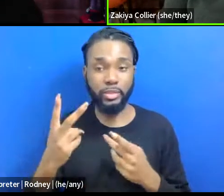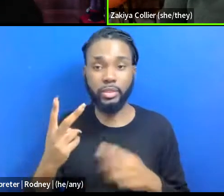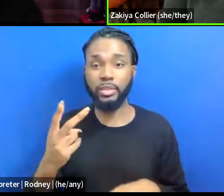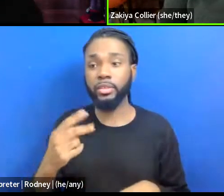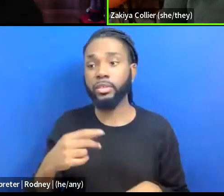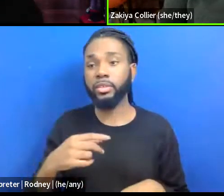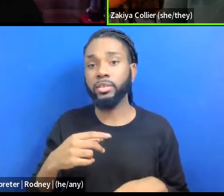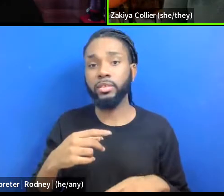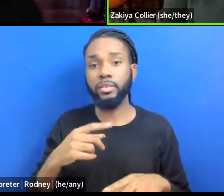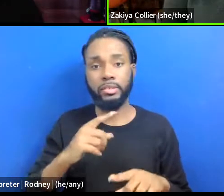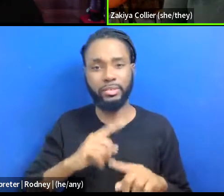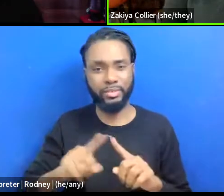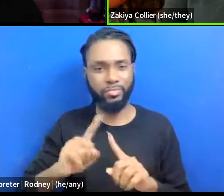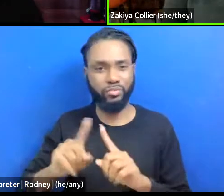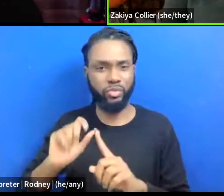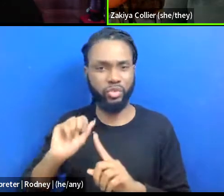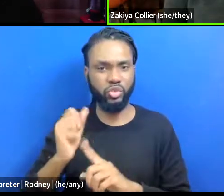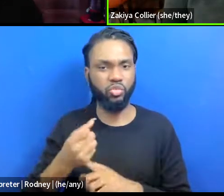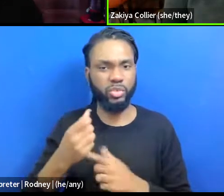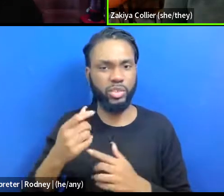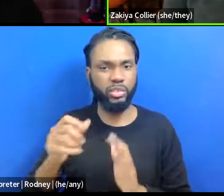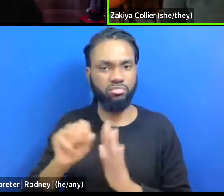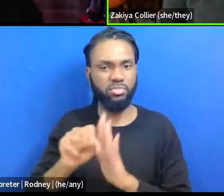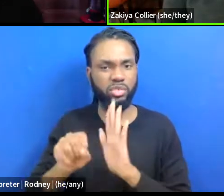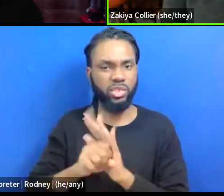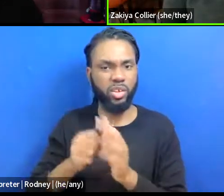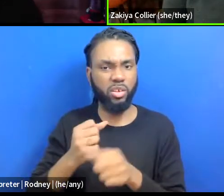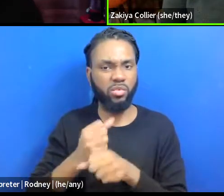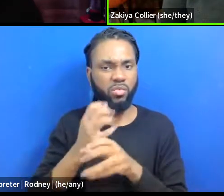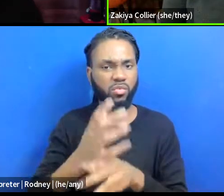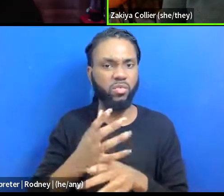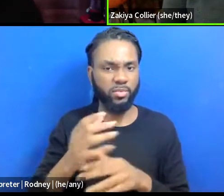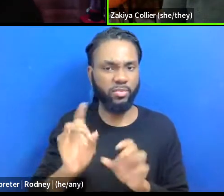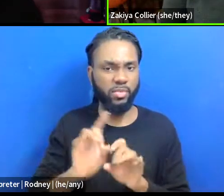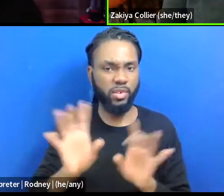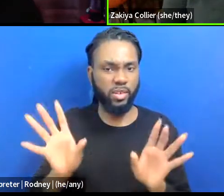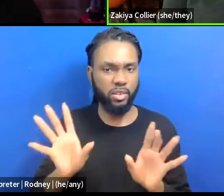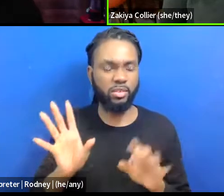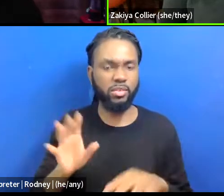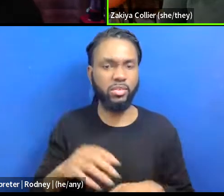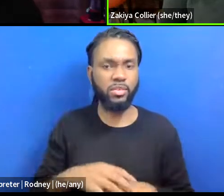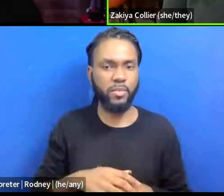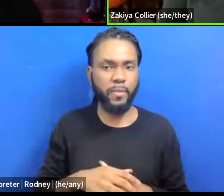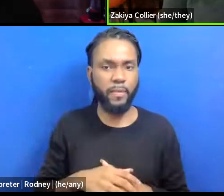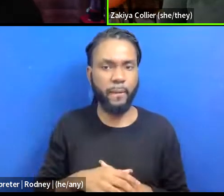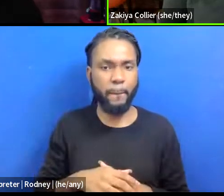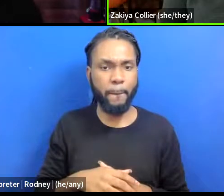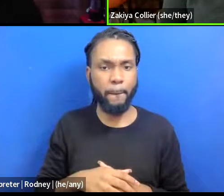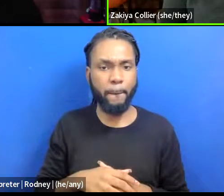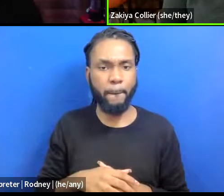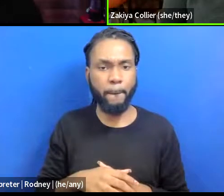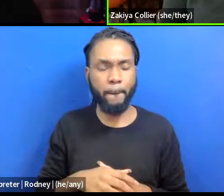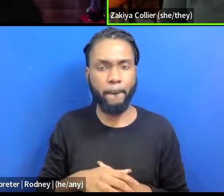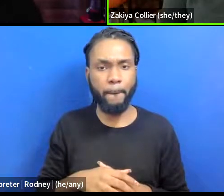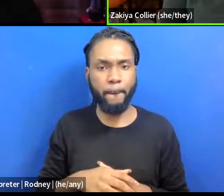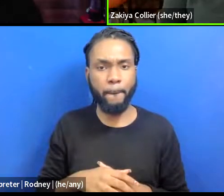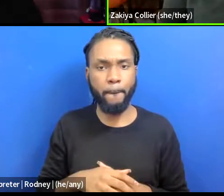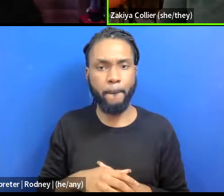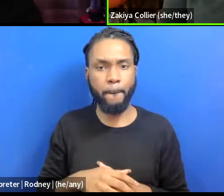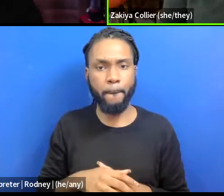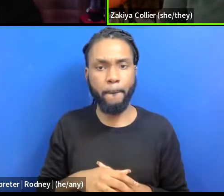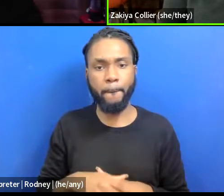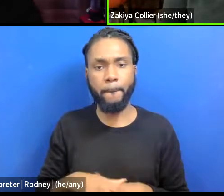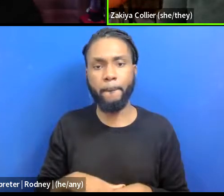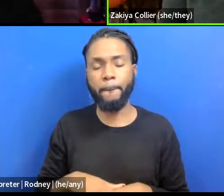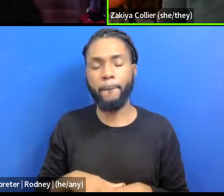occurrences of state sanctioned violence. Um, and including the